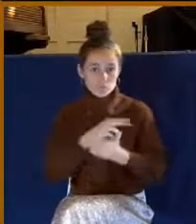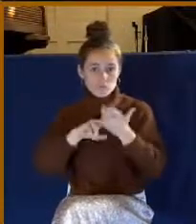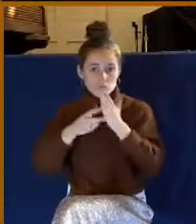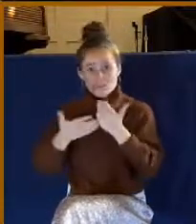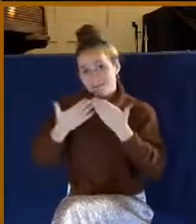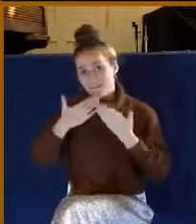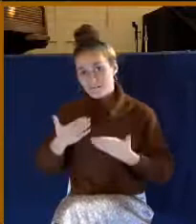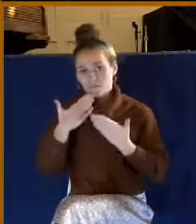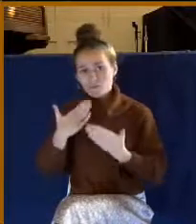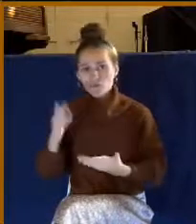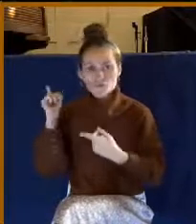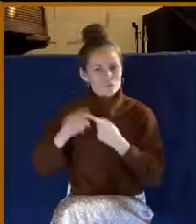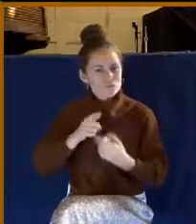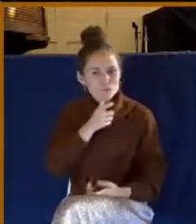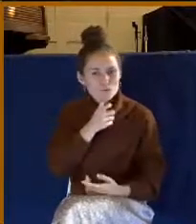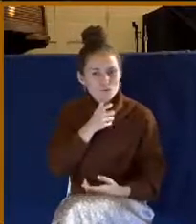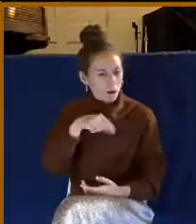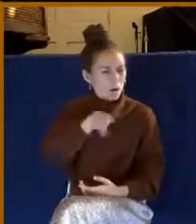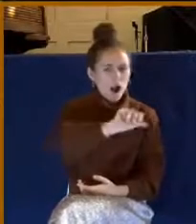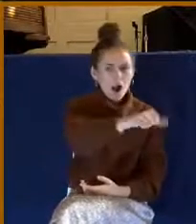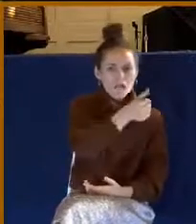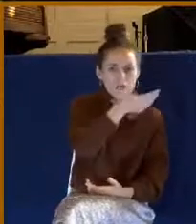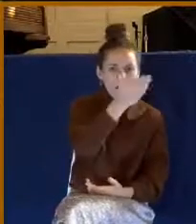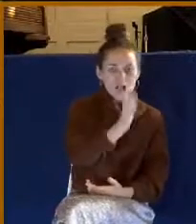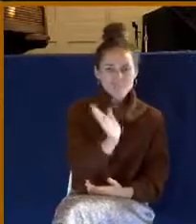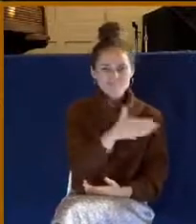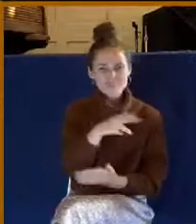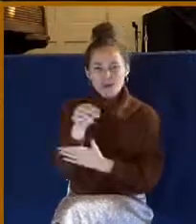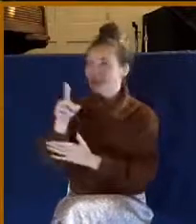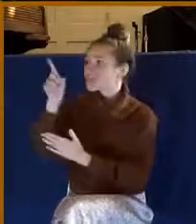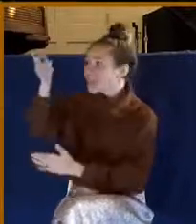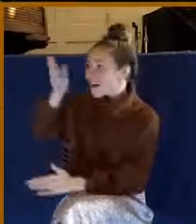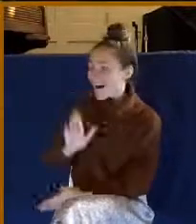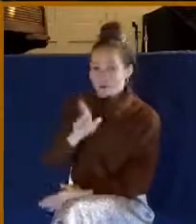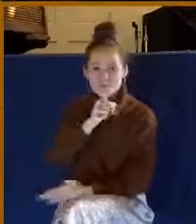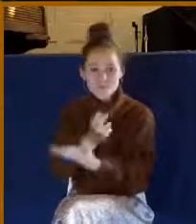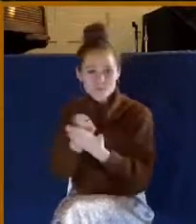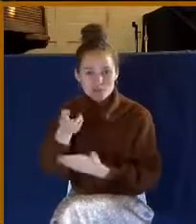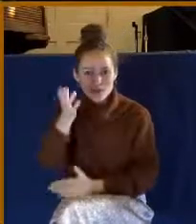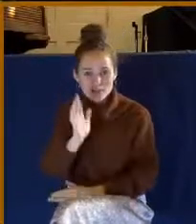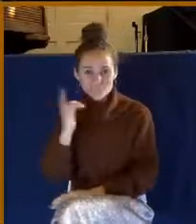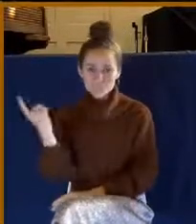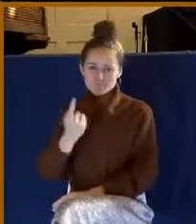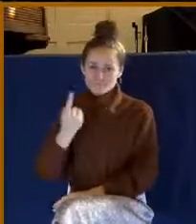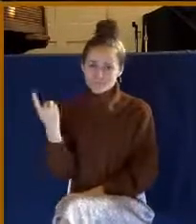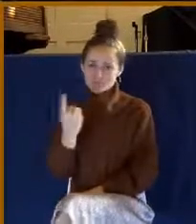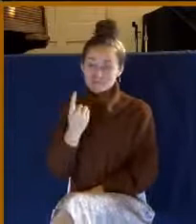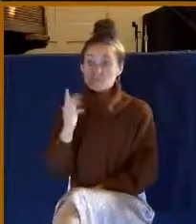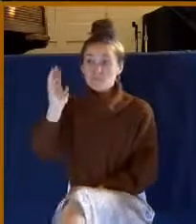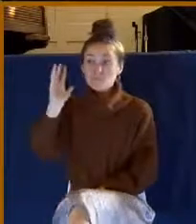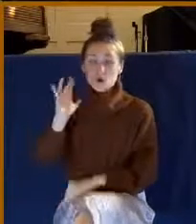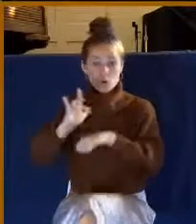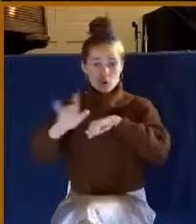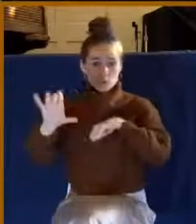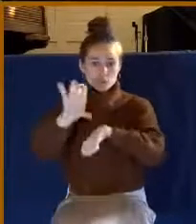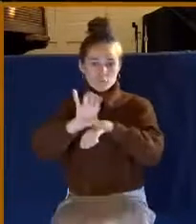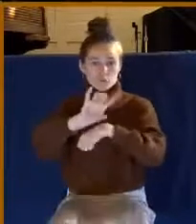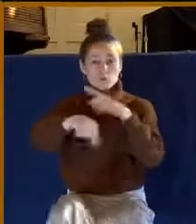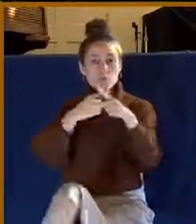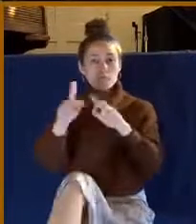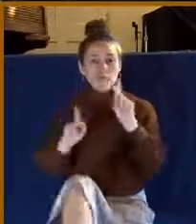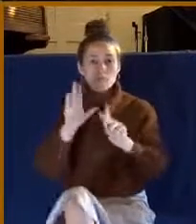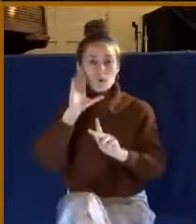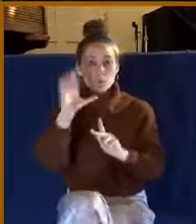to God. We're to give thanks to God all the time. In fact, in the early church, when they would take the Lord's Supper,